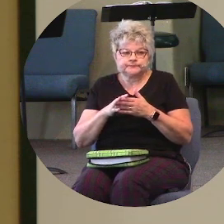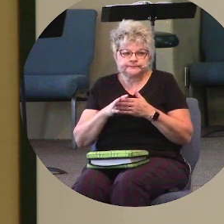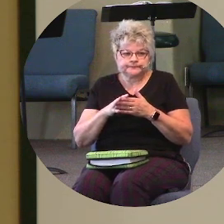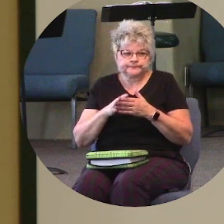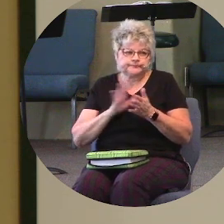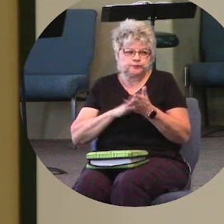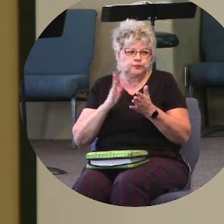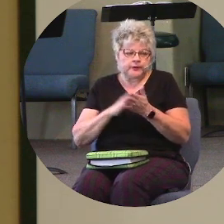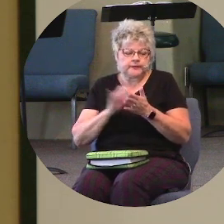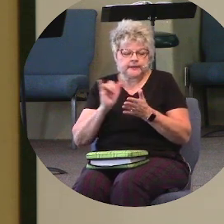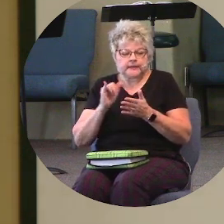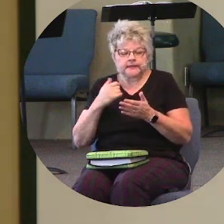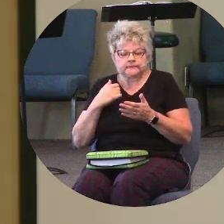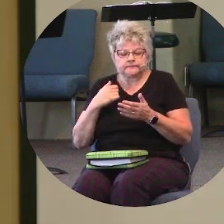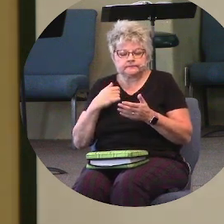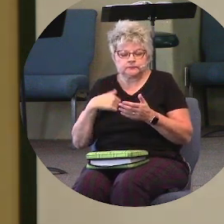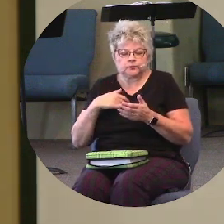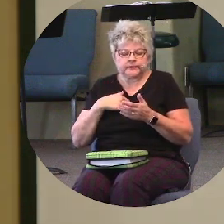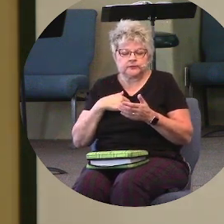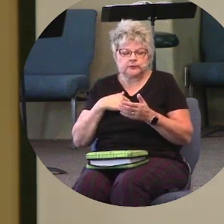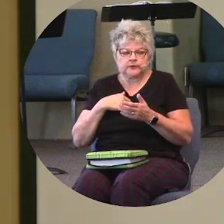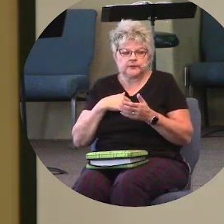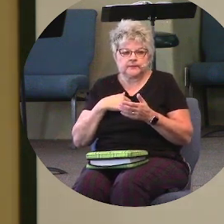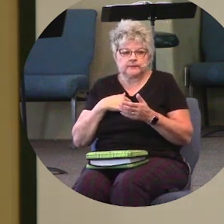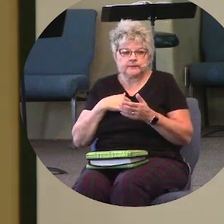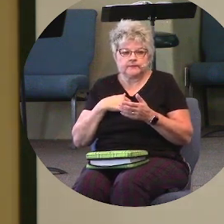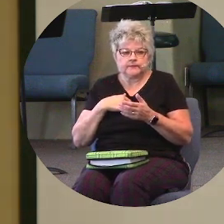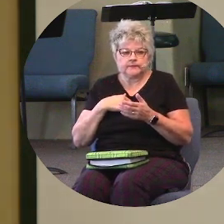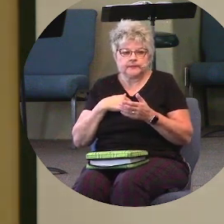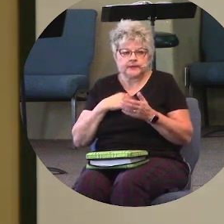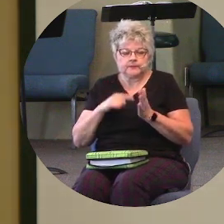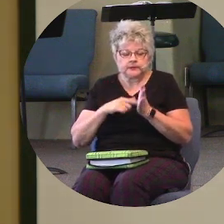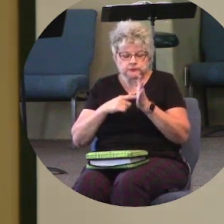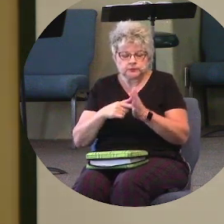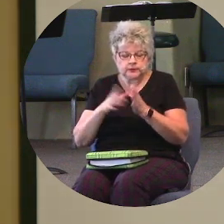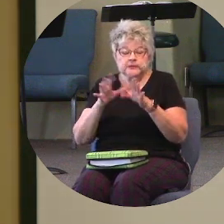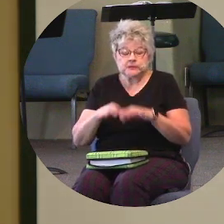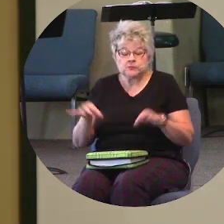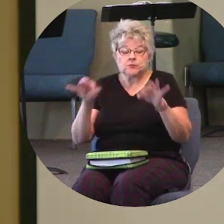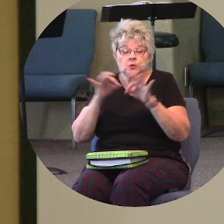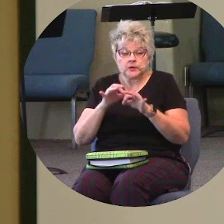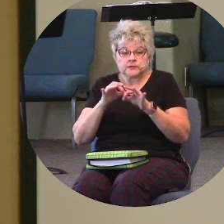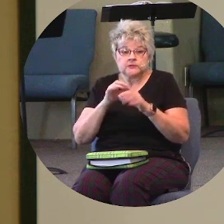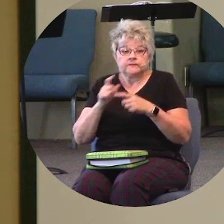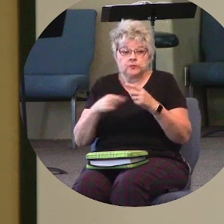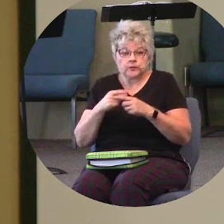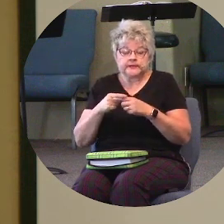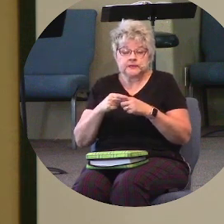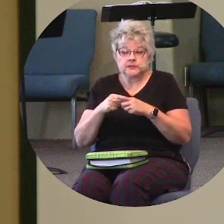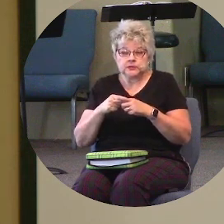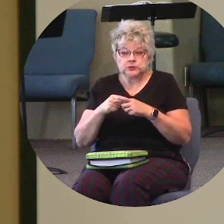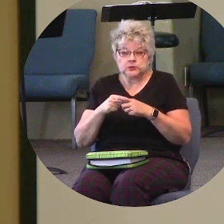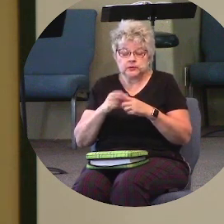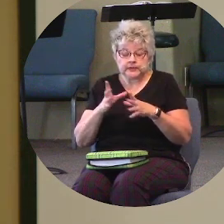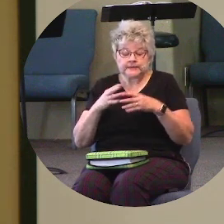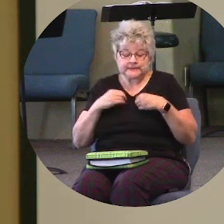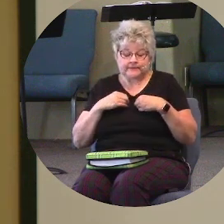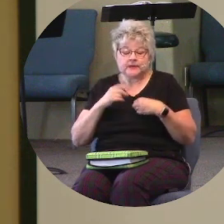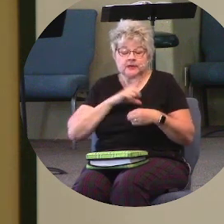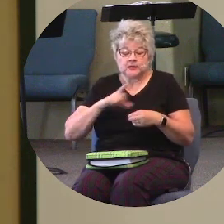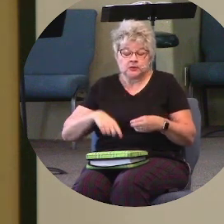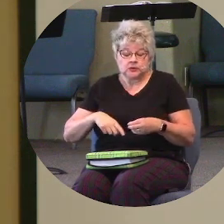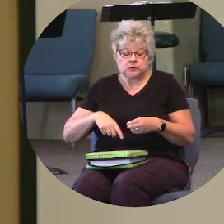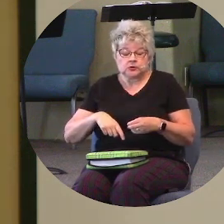to impart to you the importance of whenever you partake of the Lord's Supper. First of all, you have to be a believer.